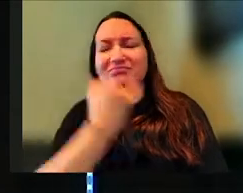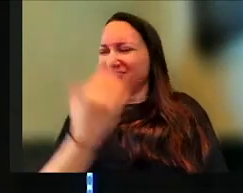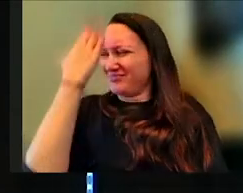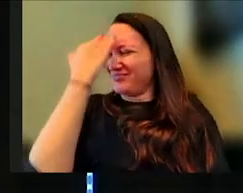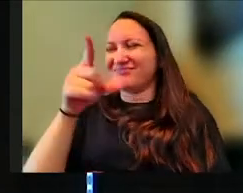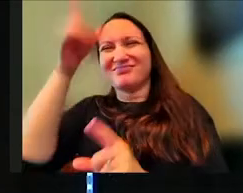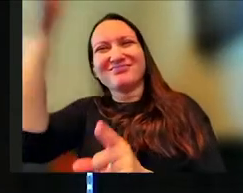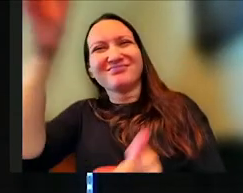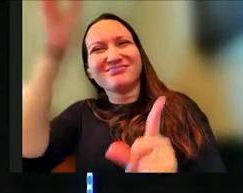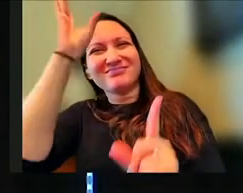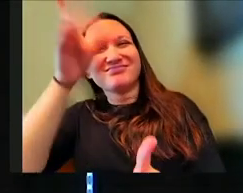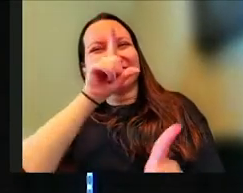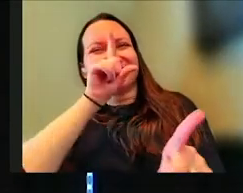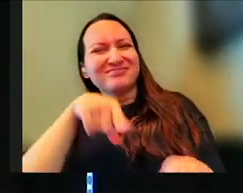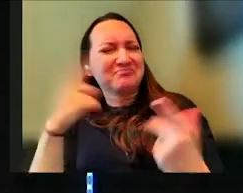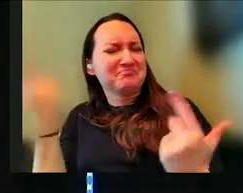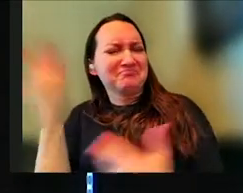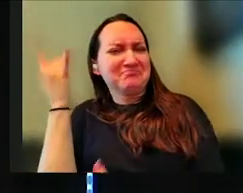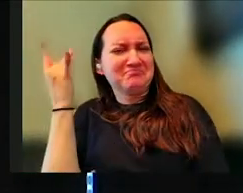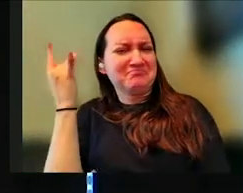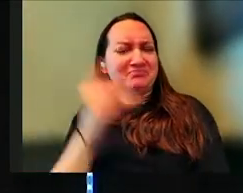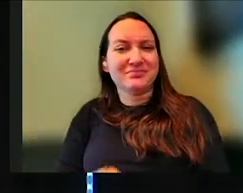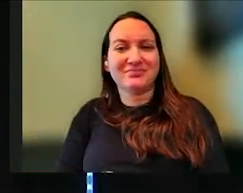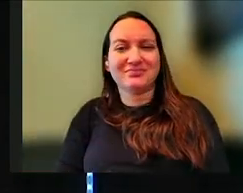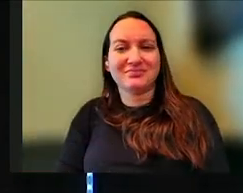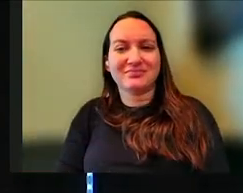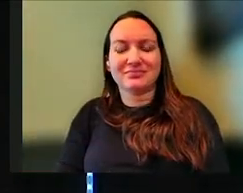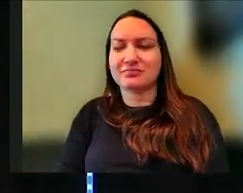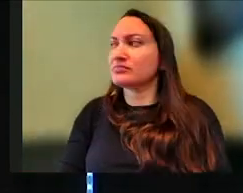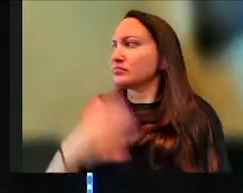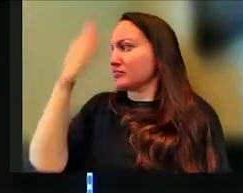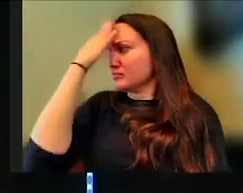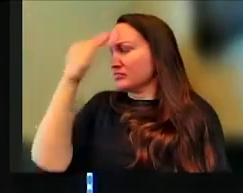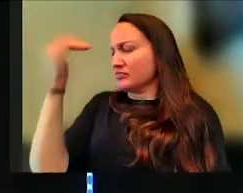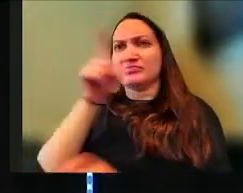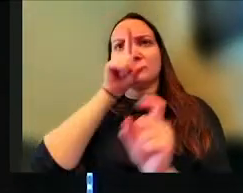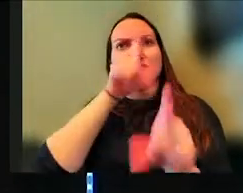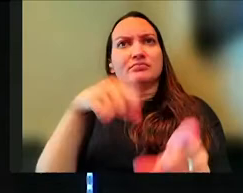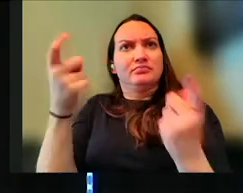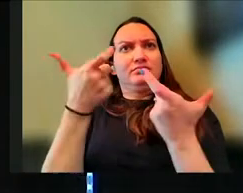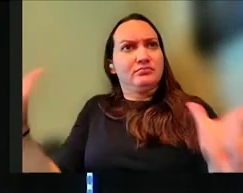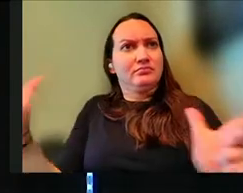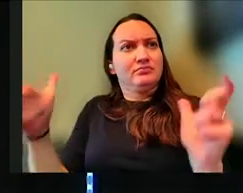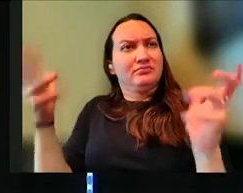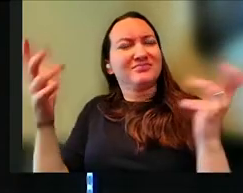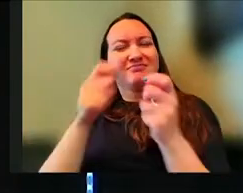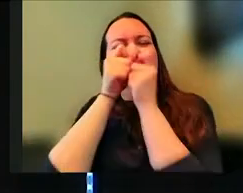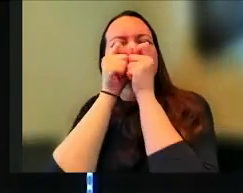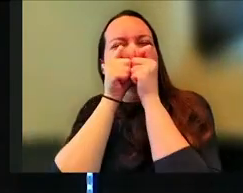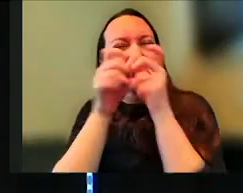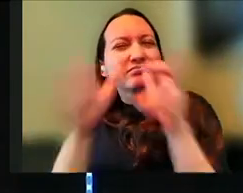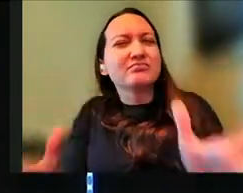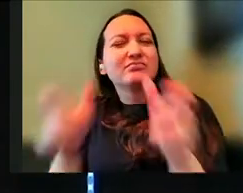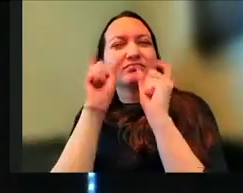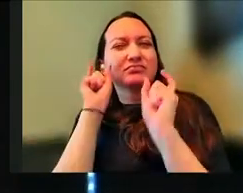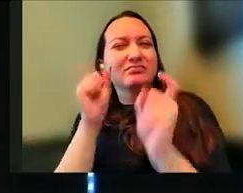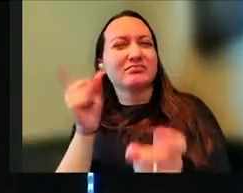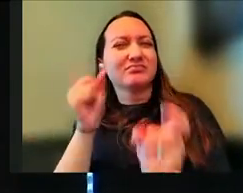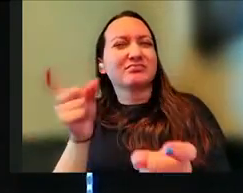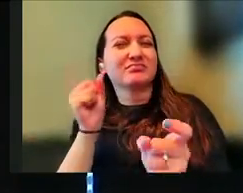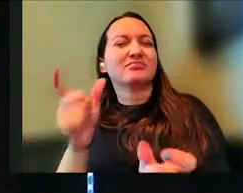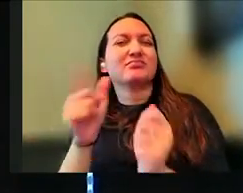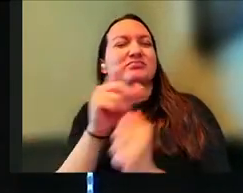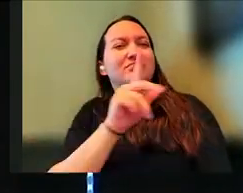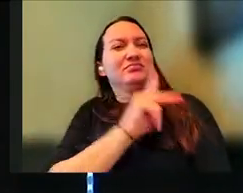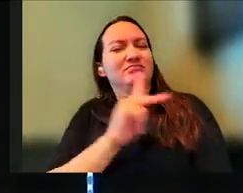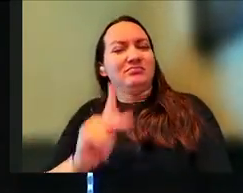way? Why does God respond in such a big way and so much blessing, pouring out so much favor on Solomon in this moment?